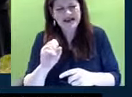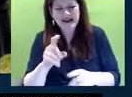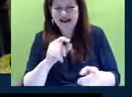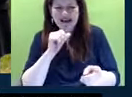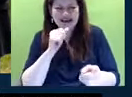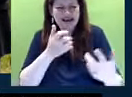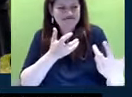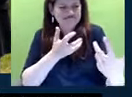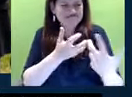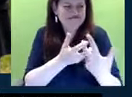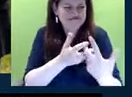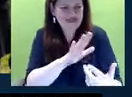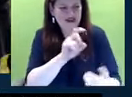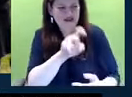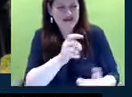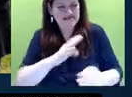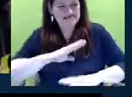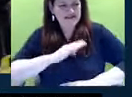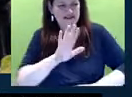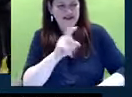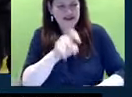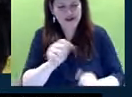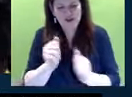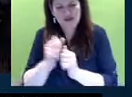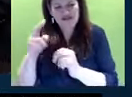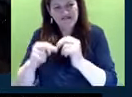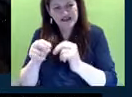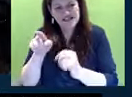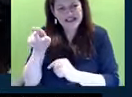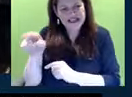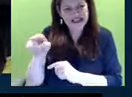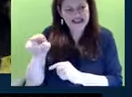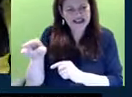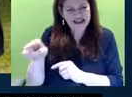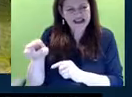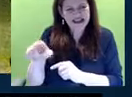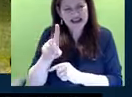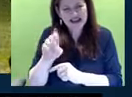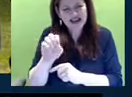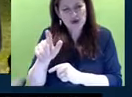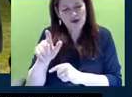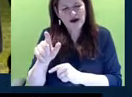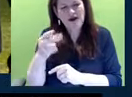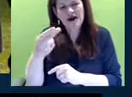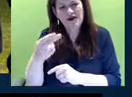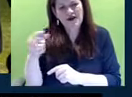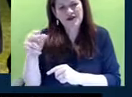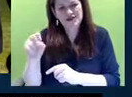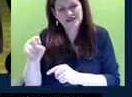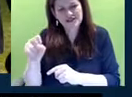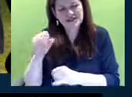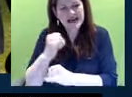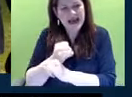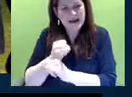being met with the facility that we have at the Delaware Health and Human Services campus